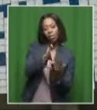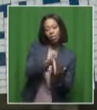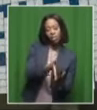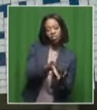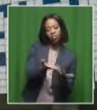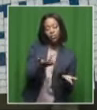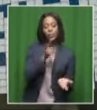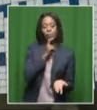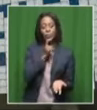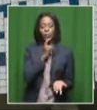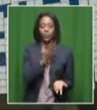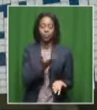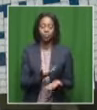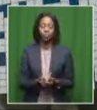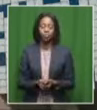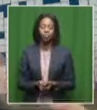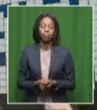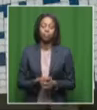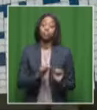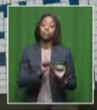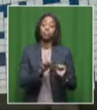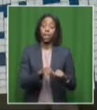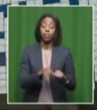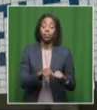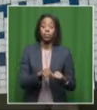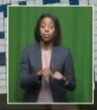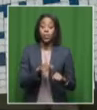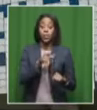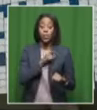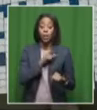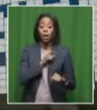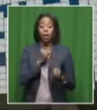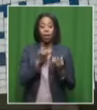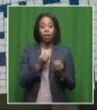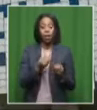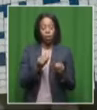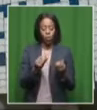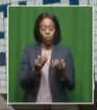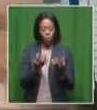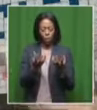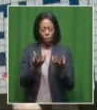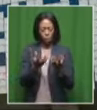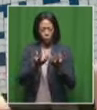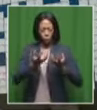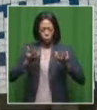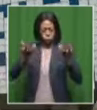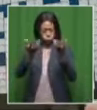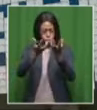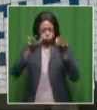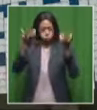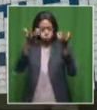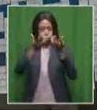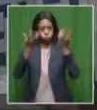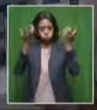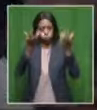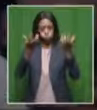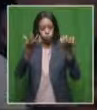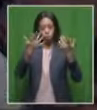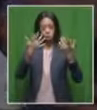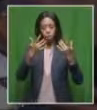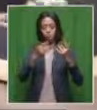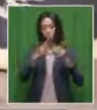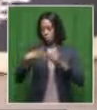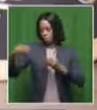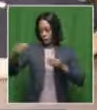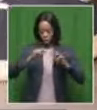use that. And of course, because of the volume of smoke, when even you leave the room, anybody that